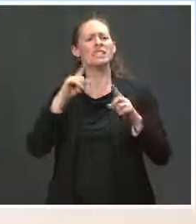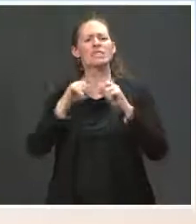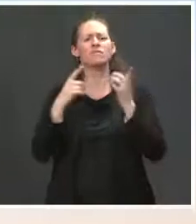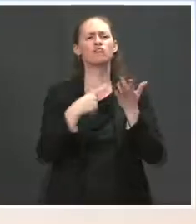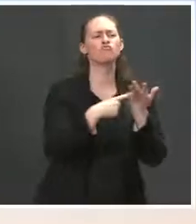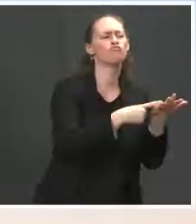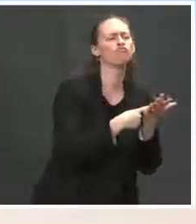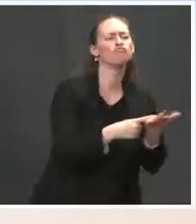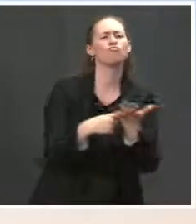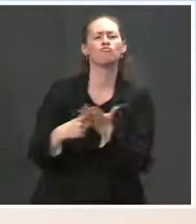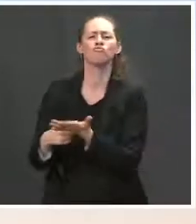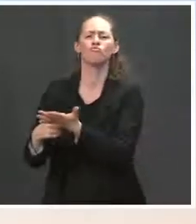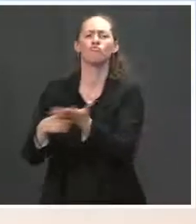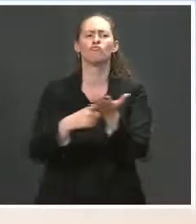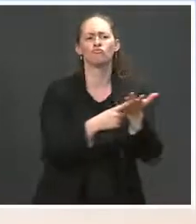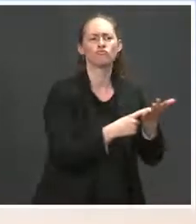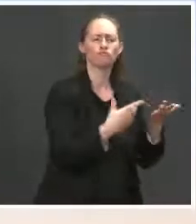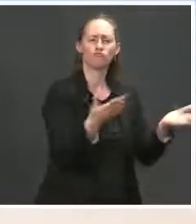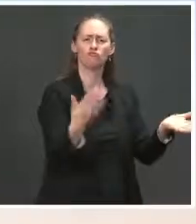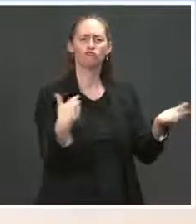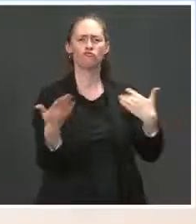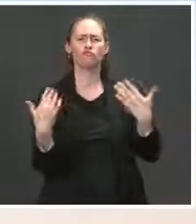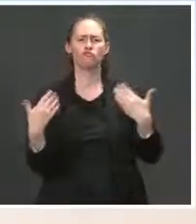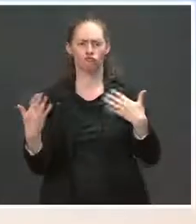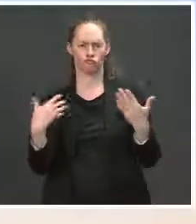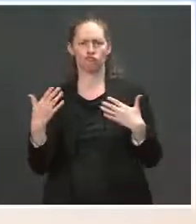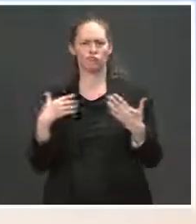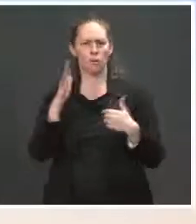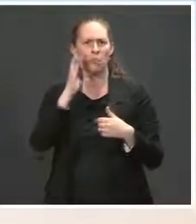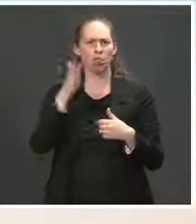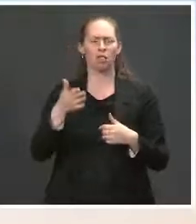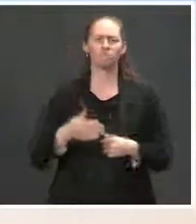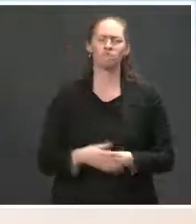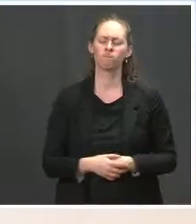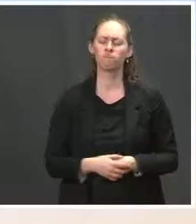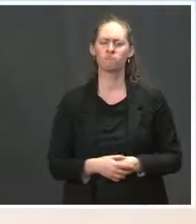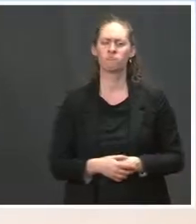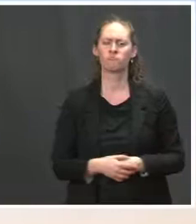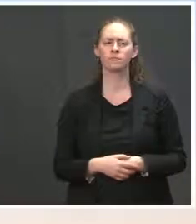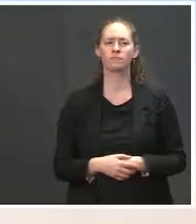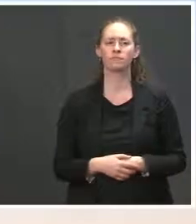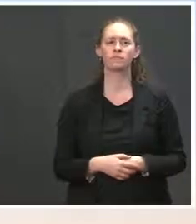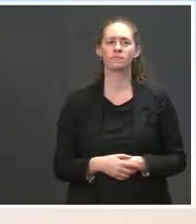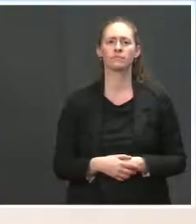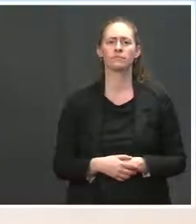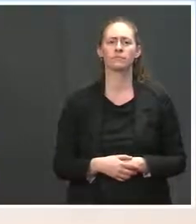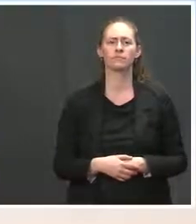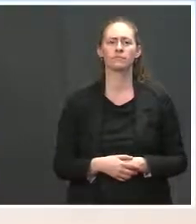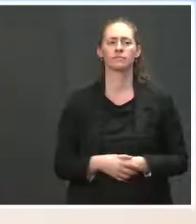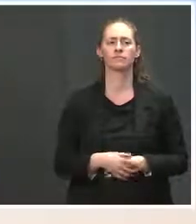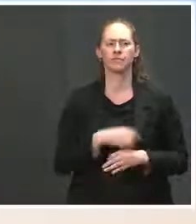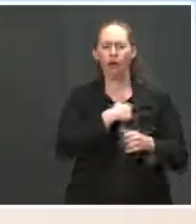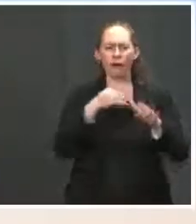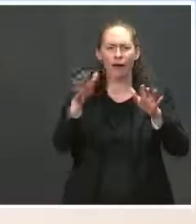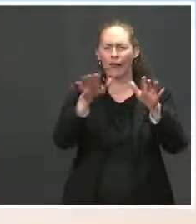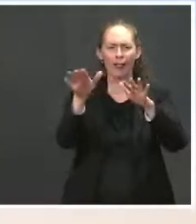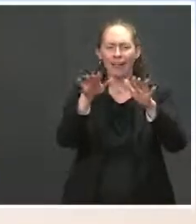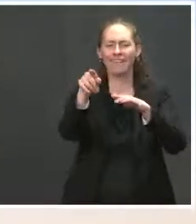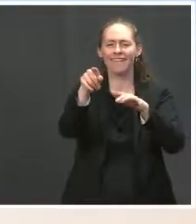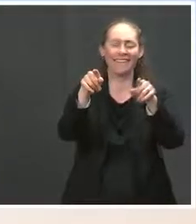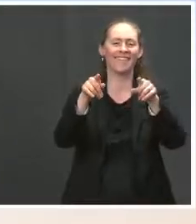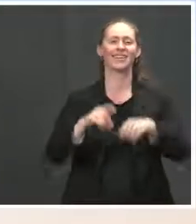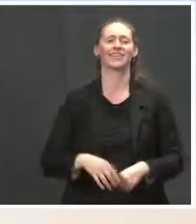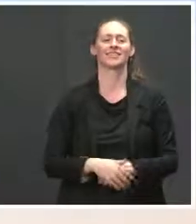continue to have members into the Oval Office. Go ahead. Oh, go ahead. Sorry, it's a little, I can be more clear.